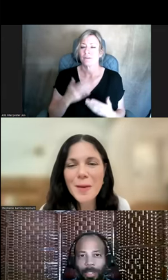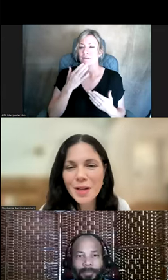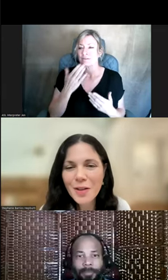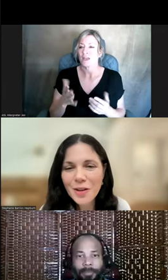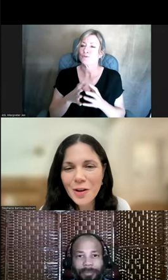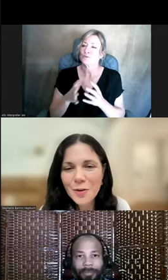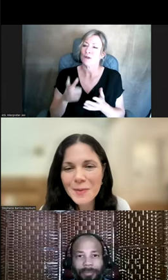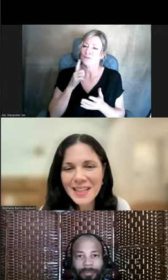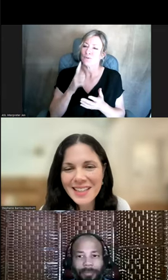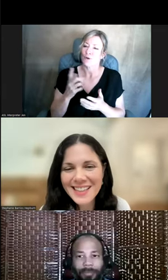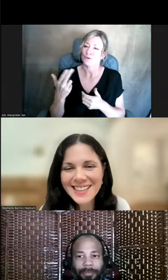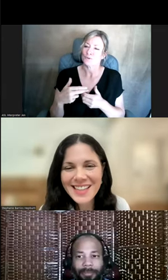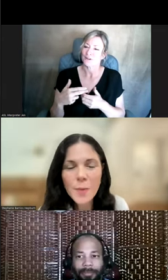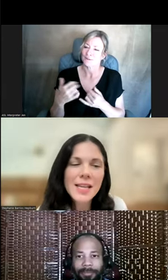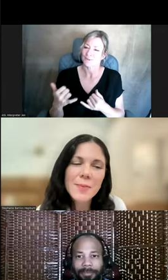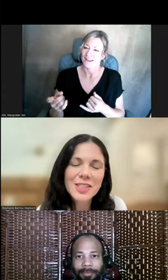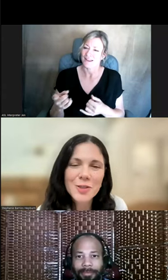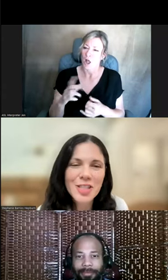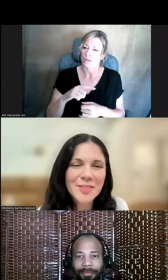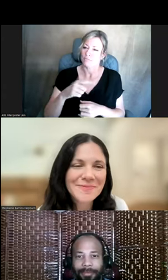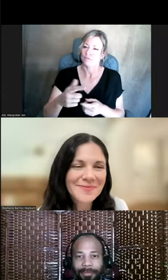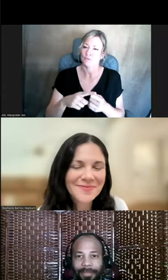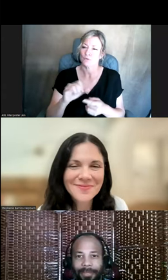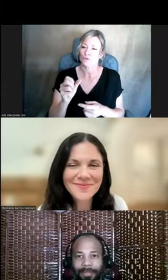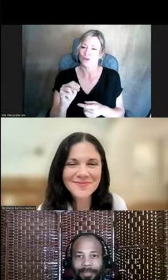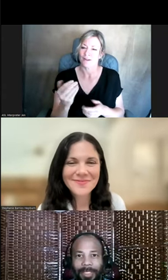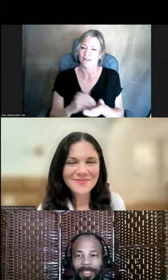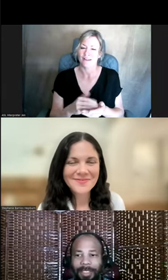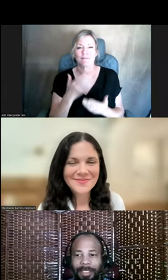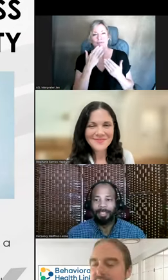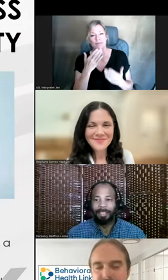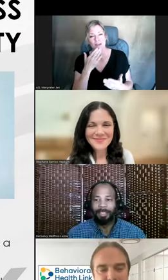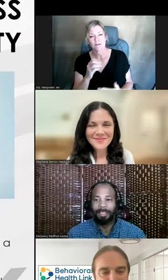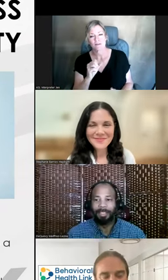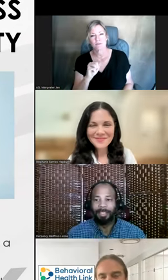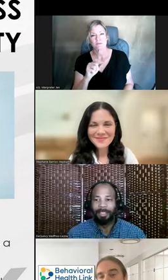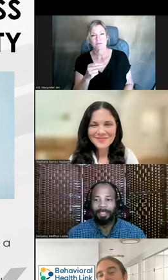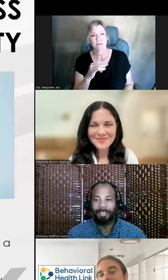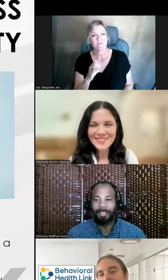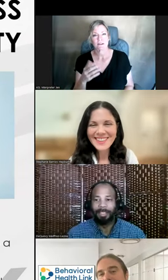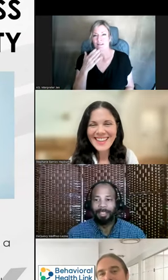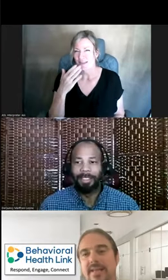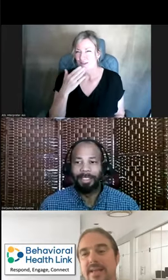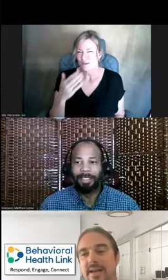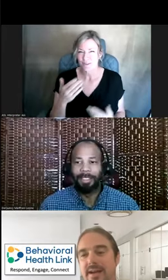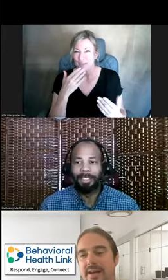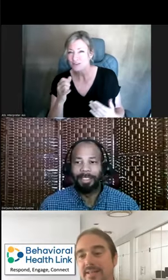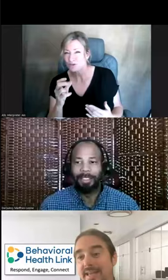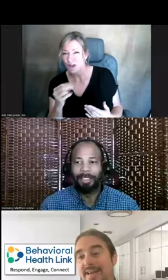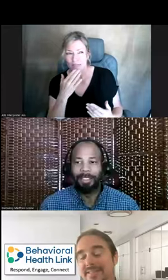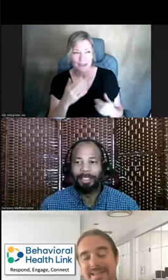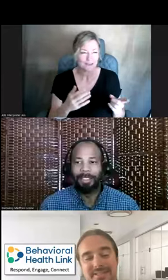much for hopping on the call with me. I'll pass it back to you, John. Thank you, Stephanie. And thank you. Thanks, John.